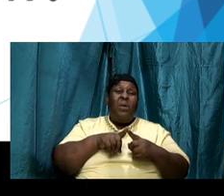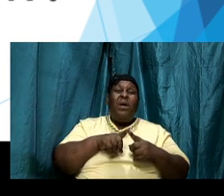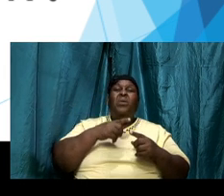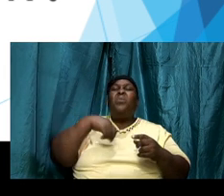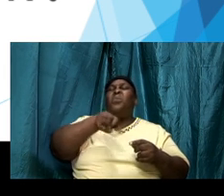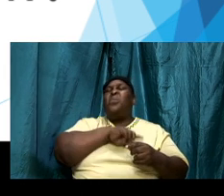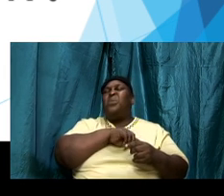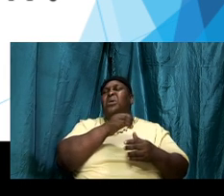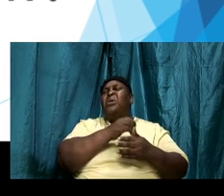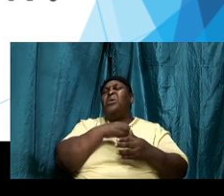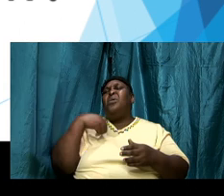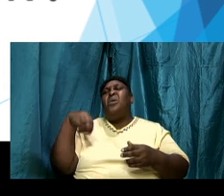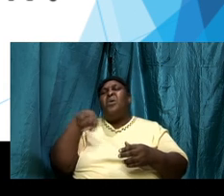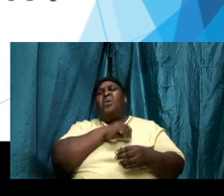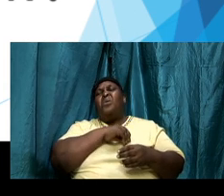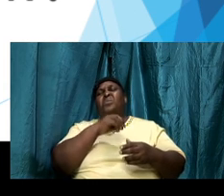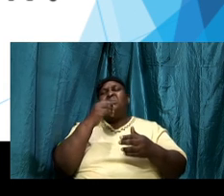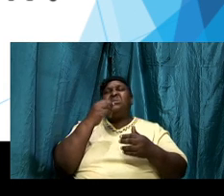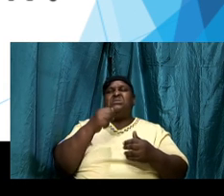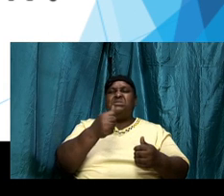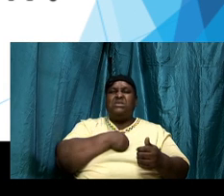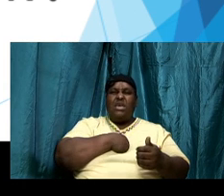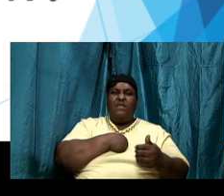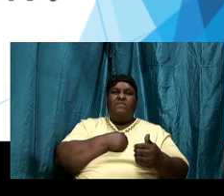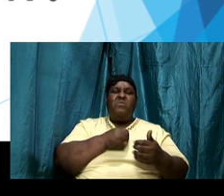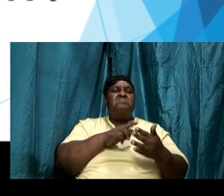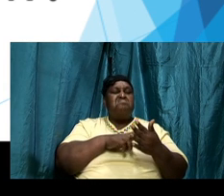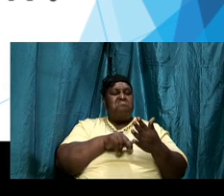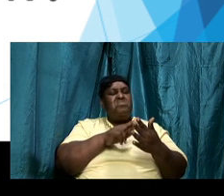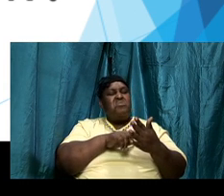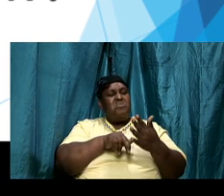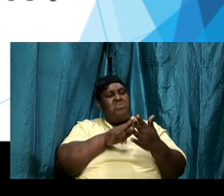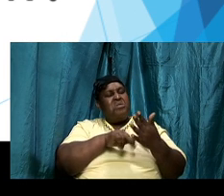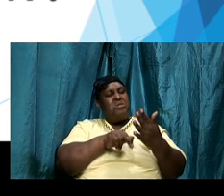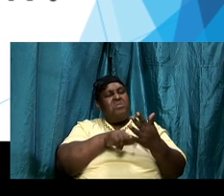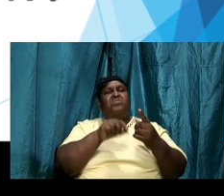God we are seeing that faith cometh